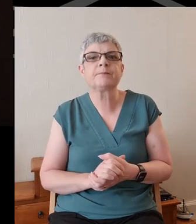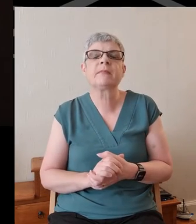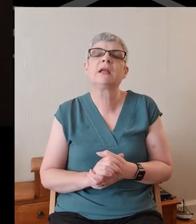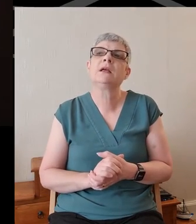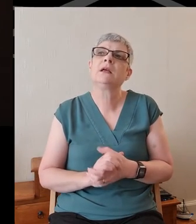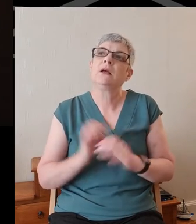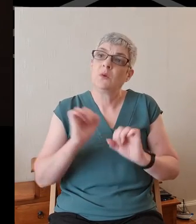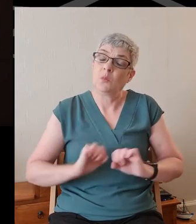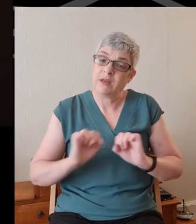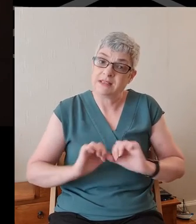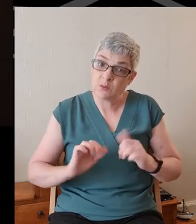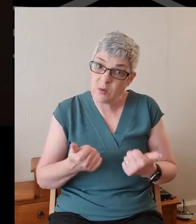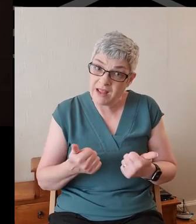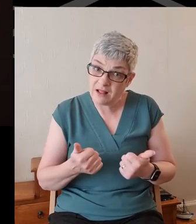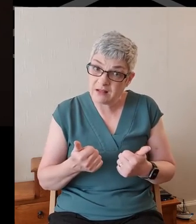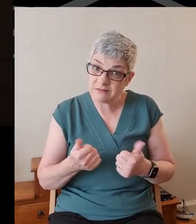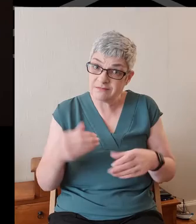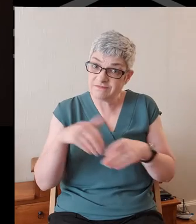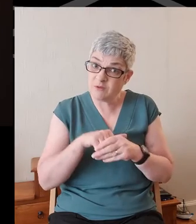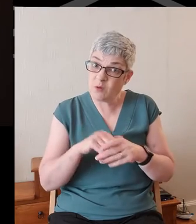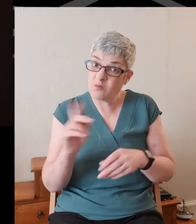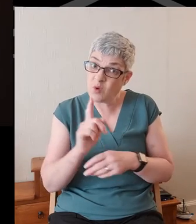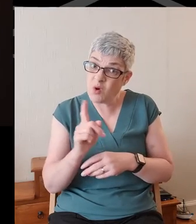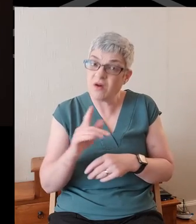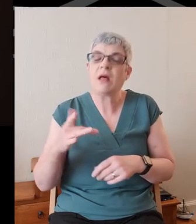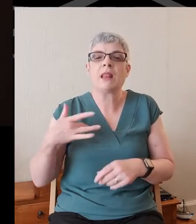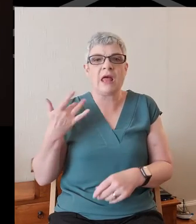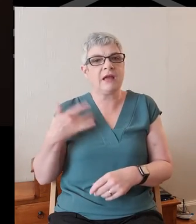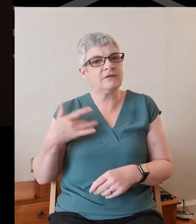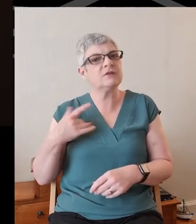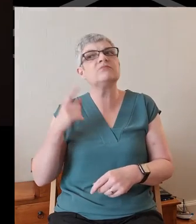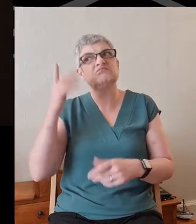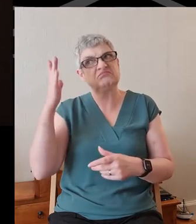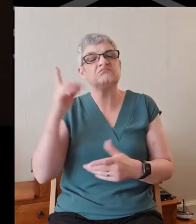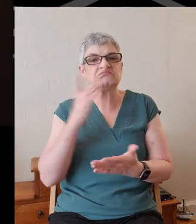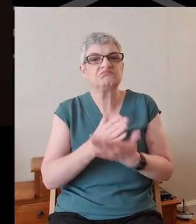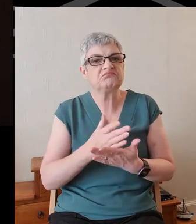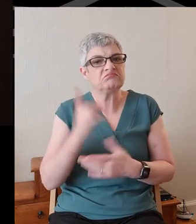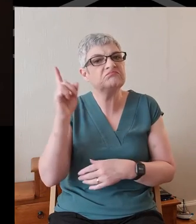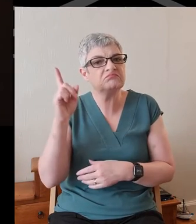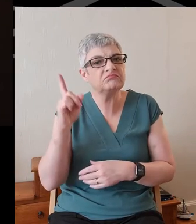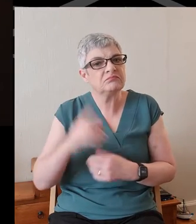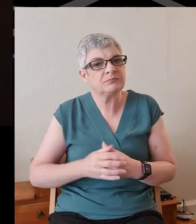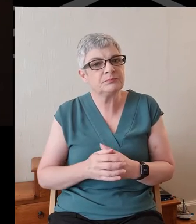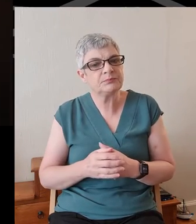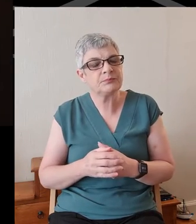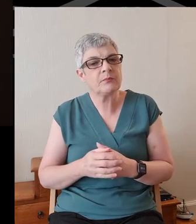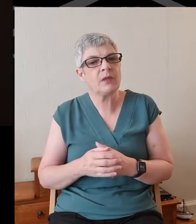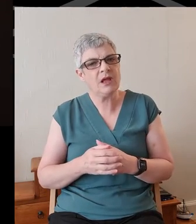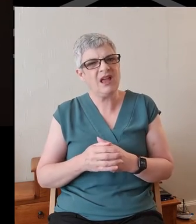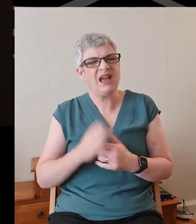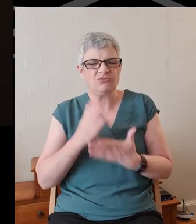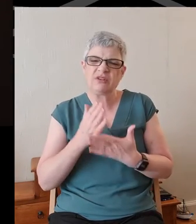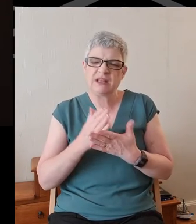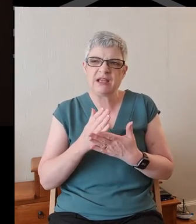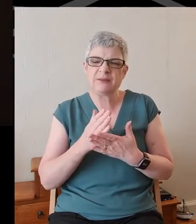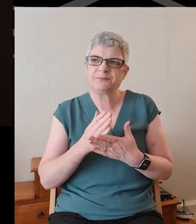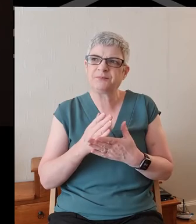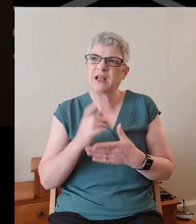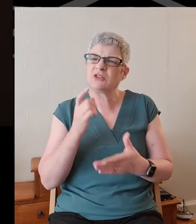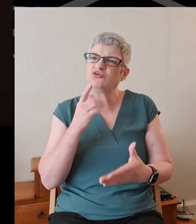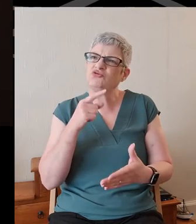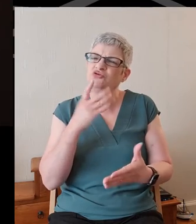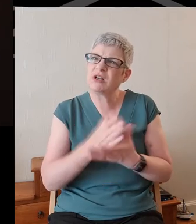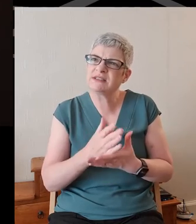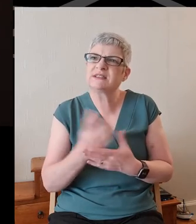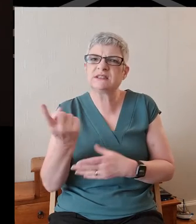Waiting well involves living lives that show we are trusting God. And I only really trust someone or